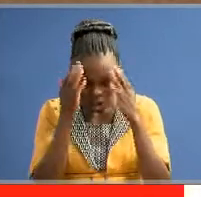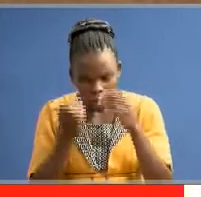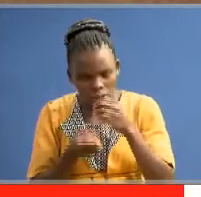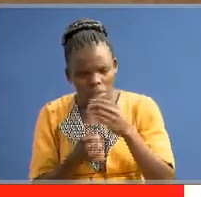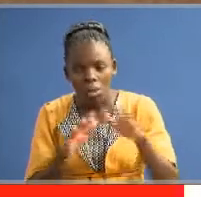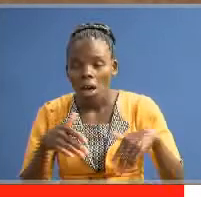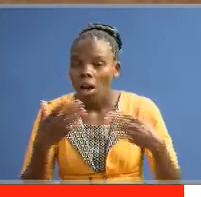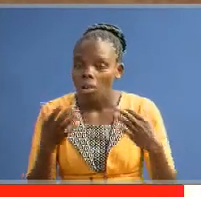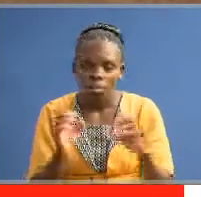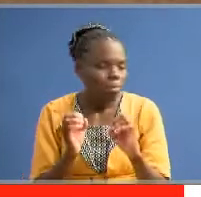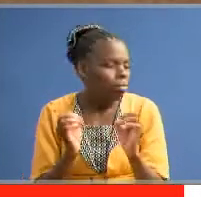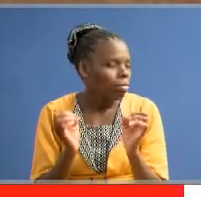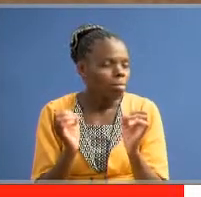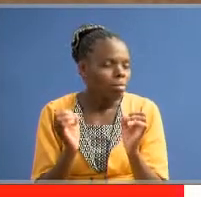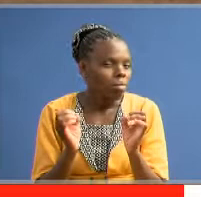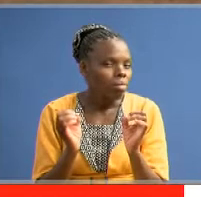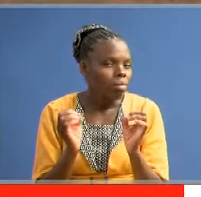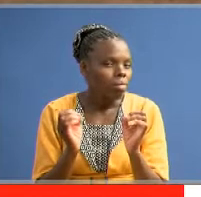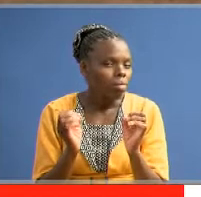I kid.